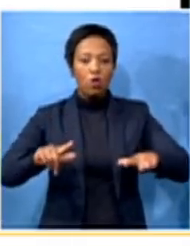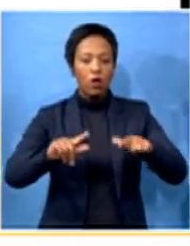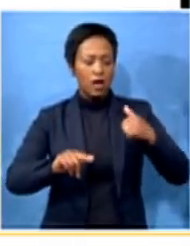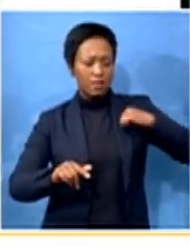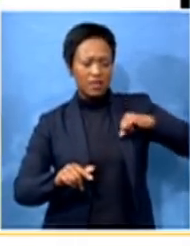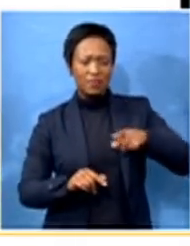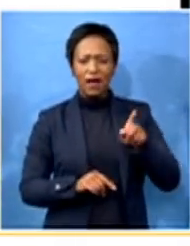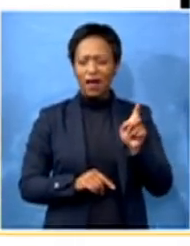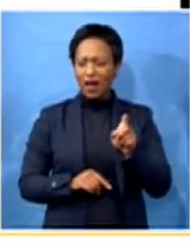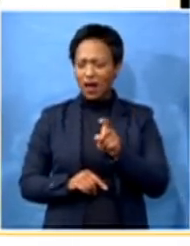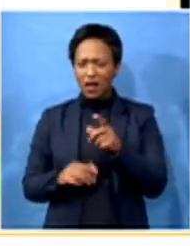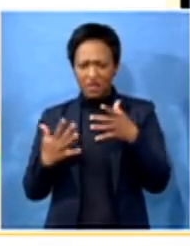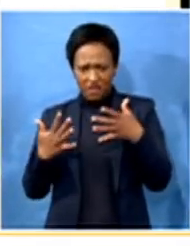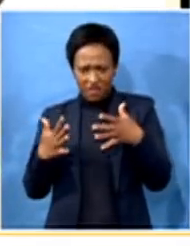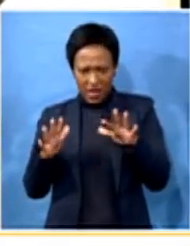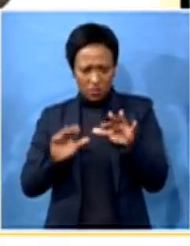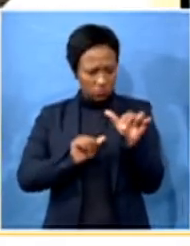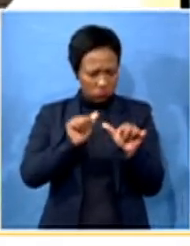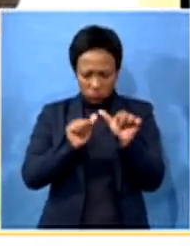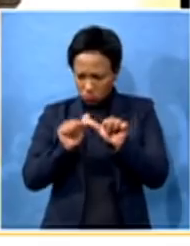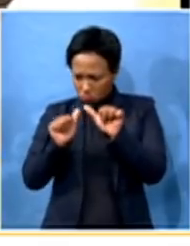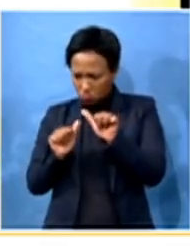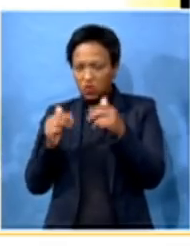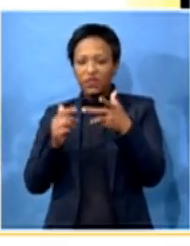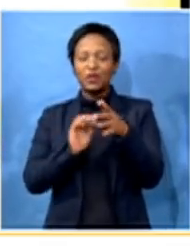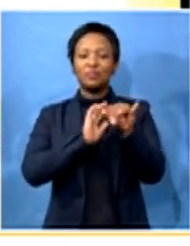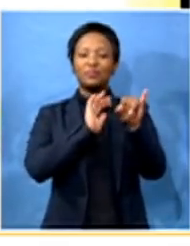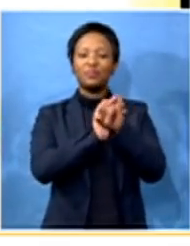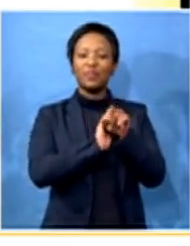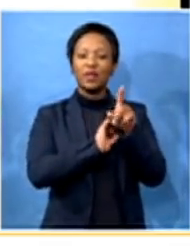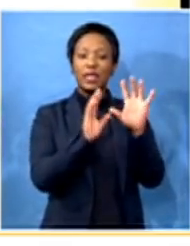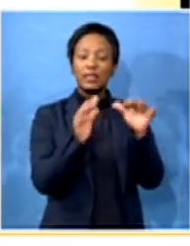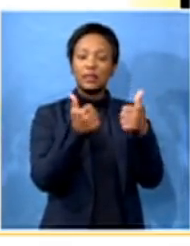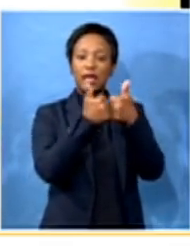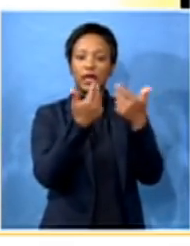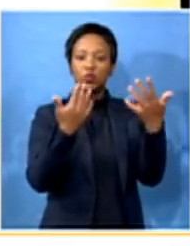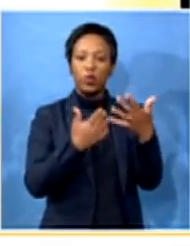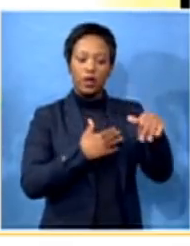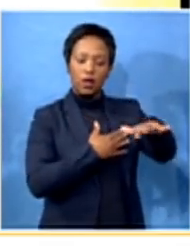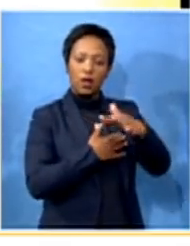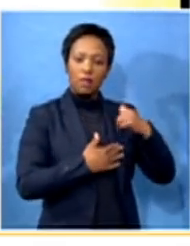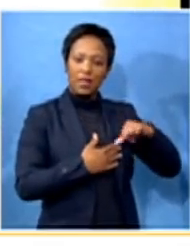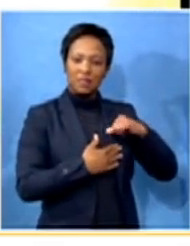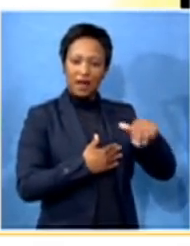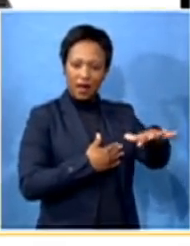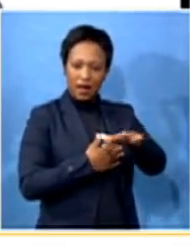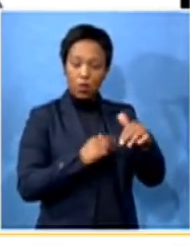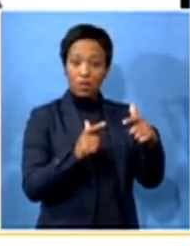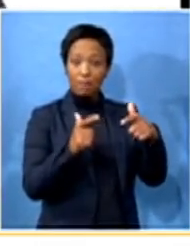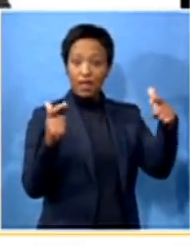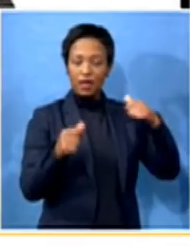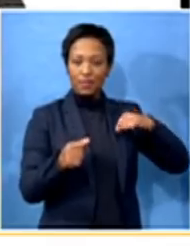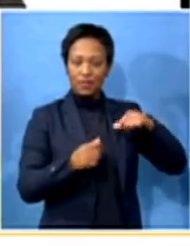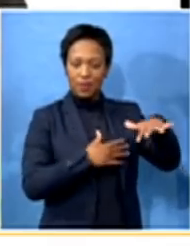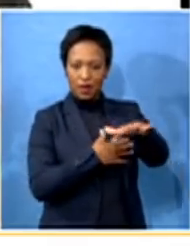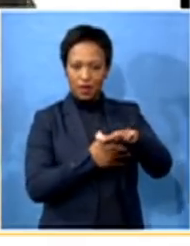province. After having made that assessment, we identified challenges in Etteguini, in particular, as one of the biggest metro, and